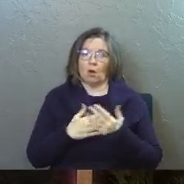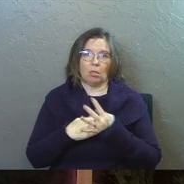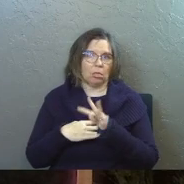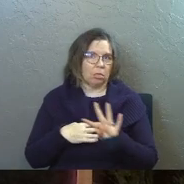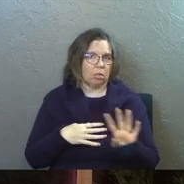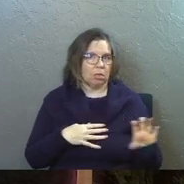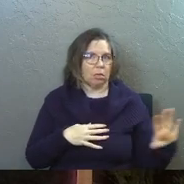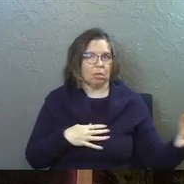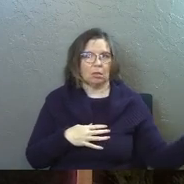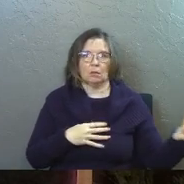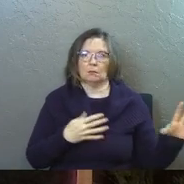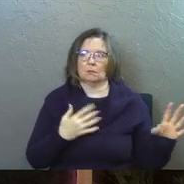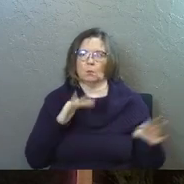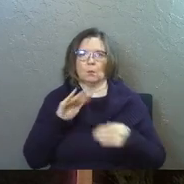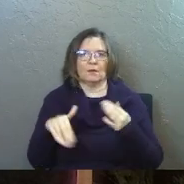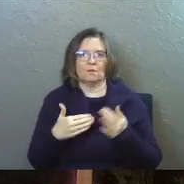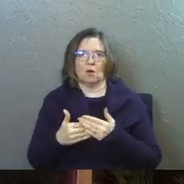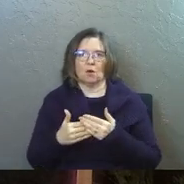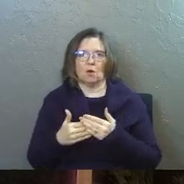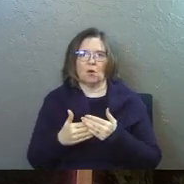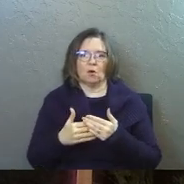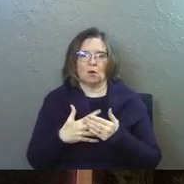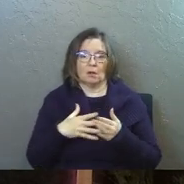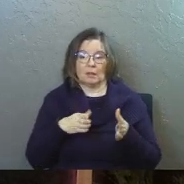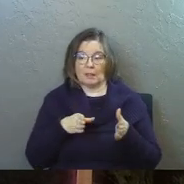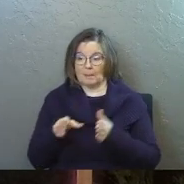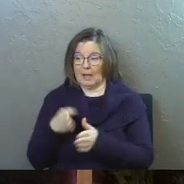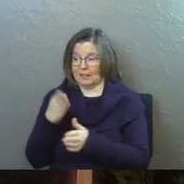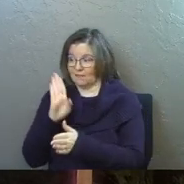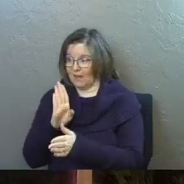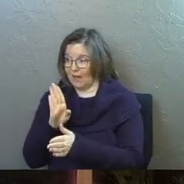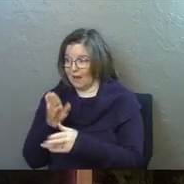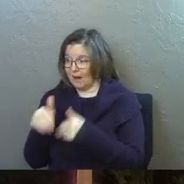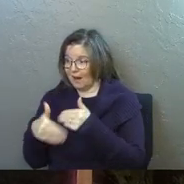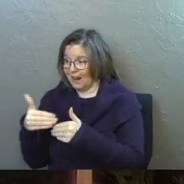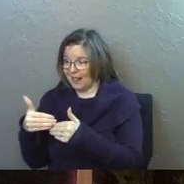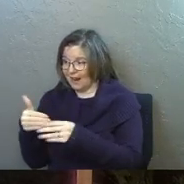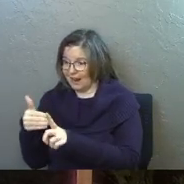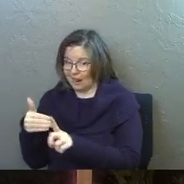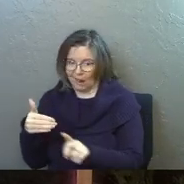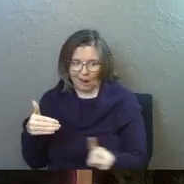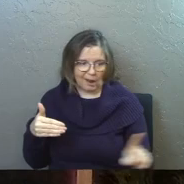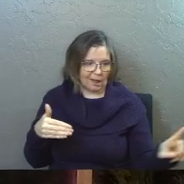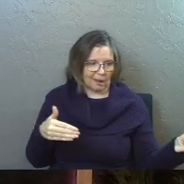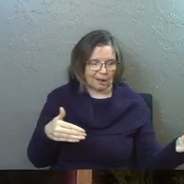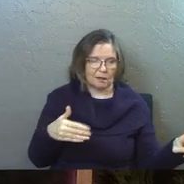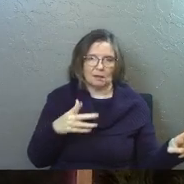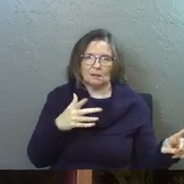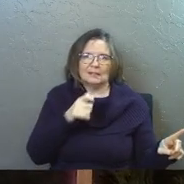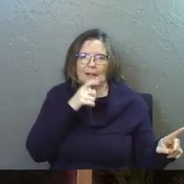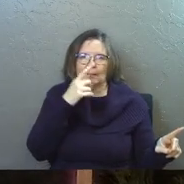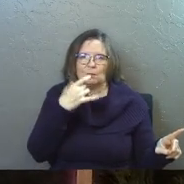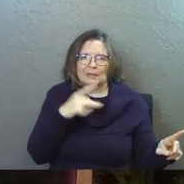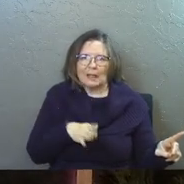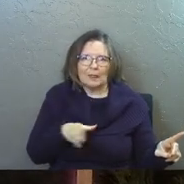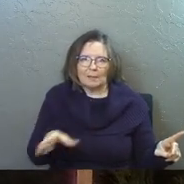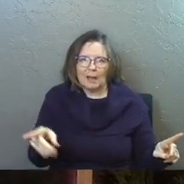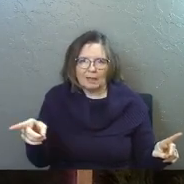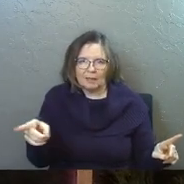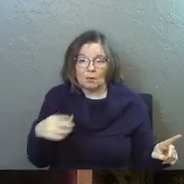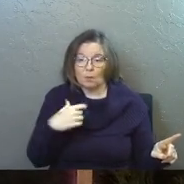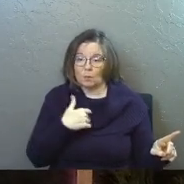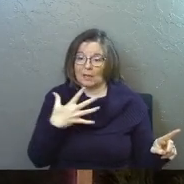gone astray. We've all left the path of God and we haven't just left the path of God because we didn't like his path.